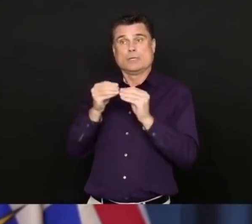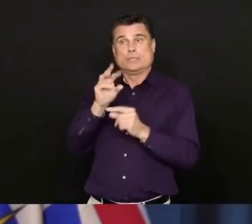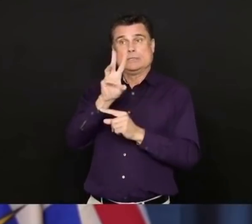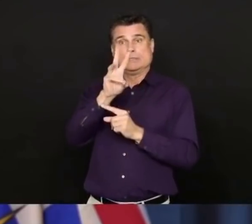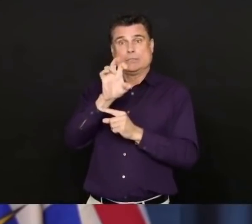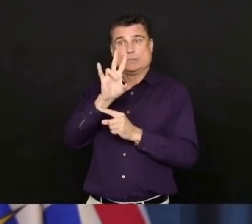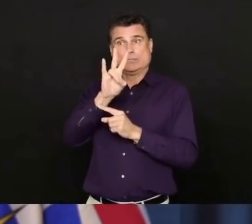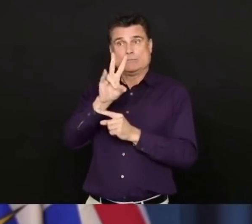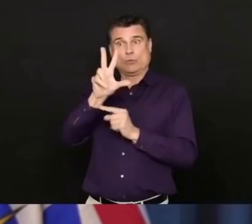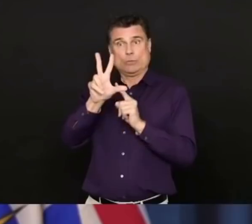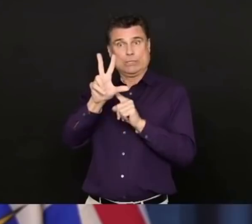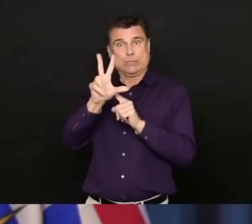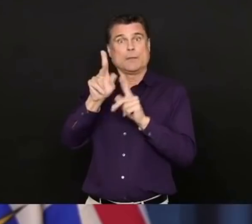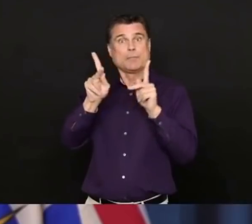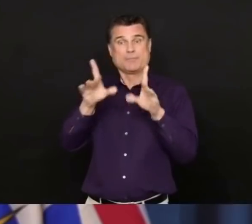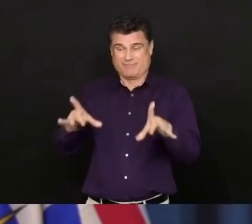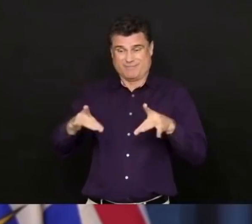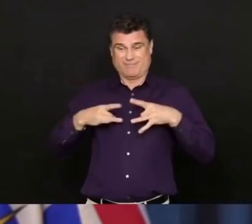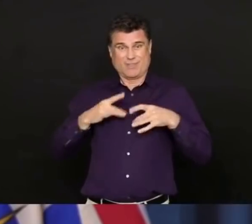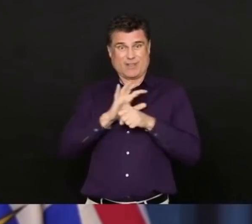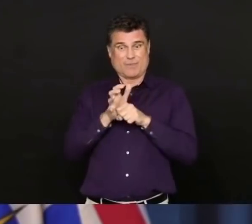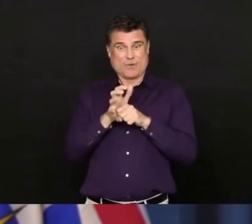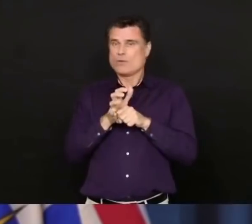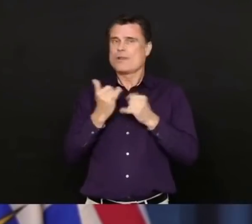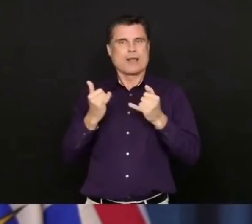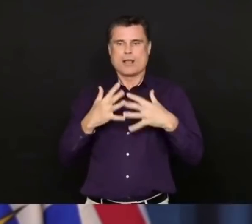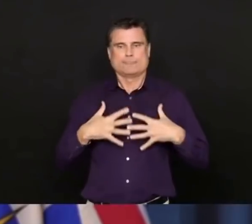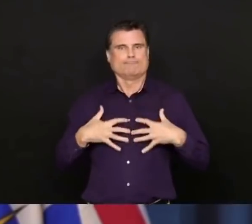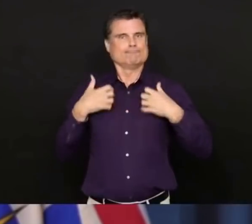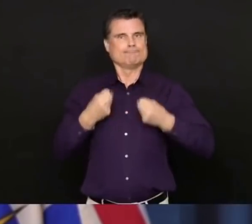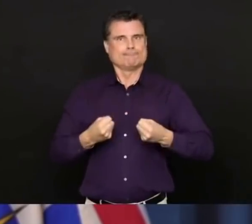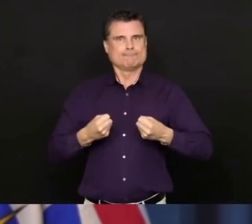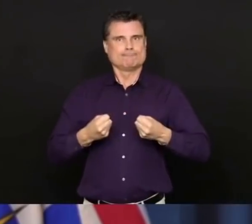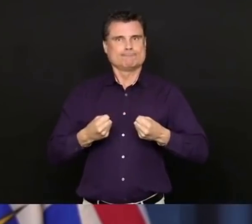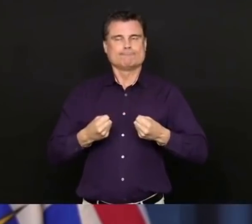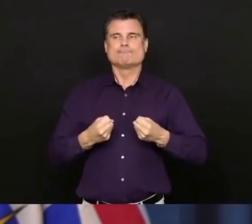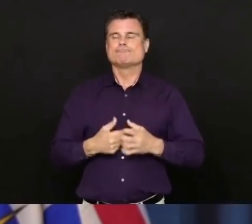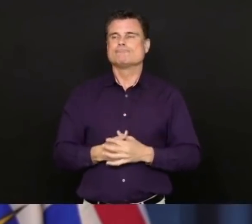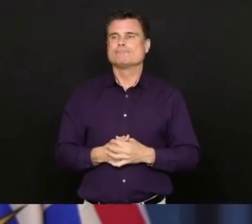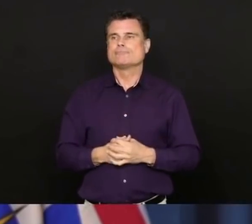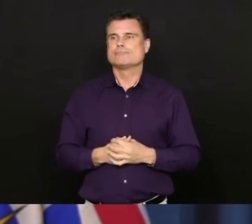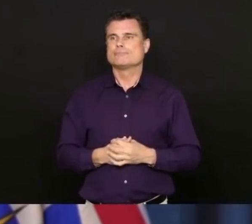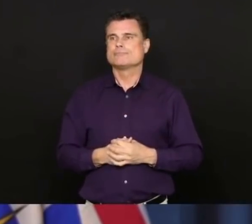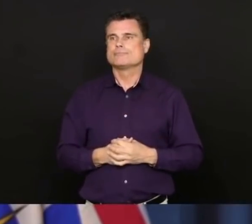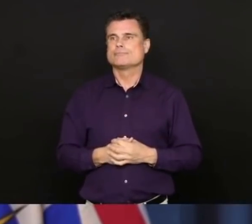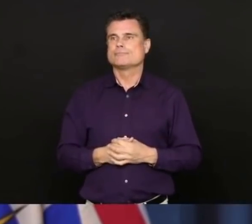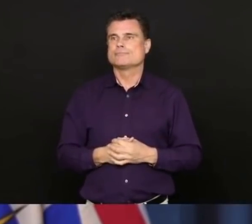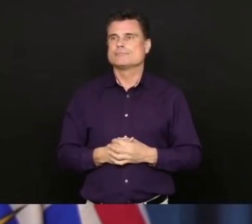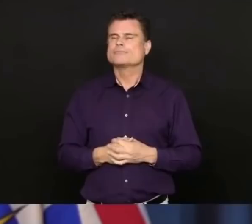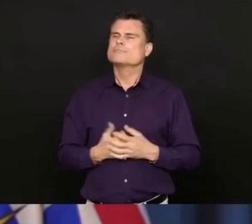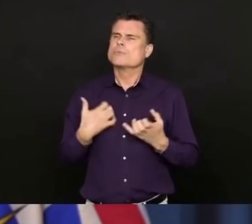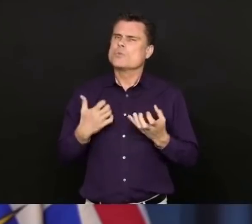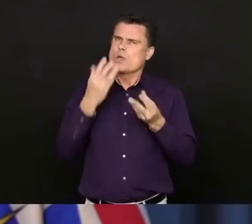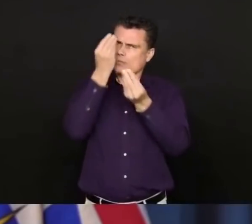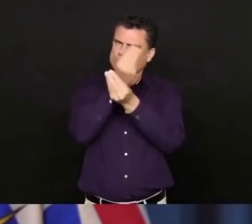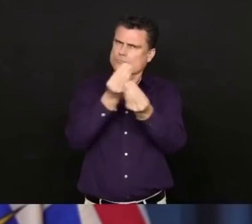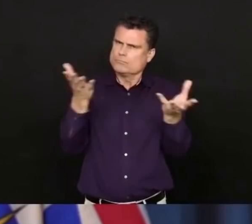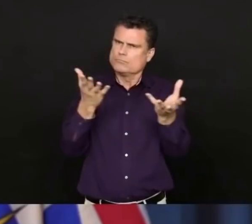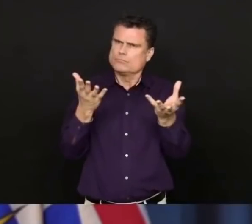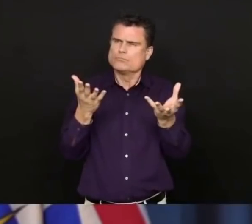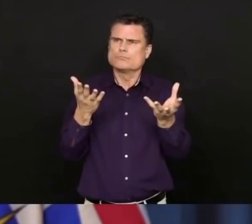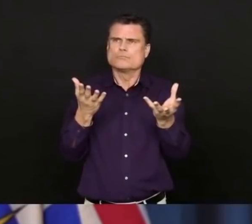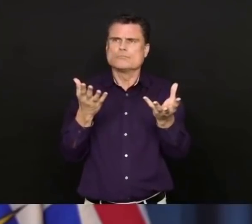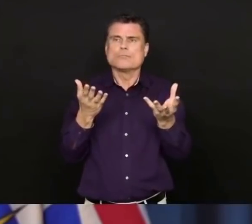I want to a to talk a little bit to some of the young people who may or may not be watching. But I